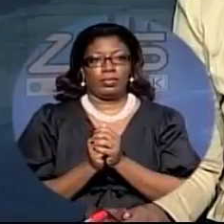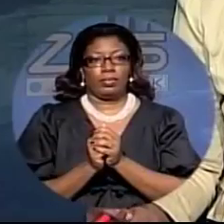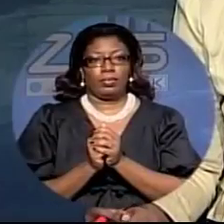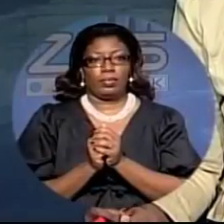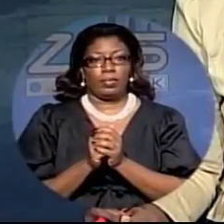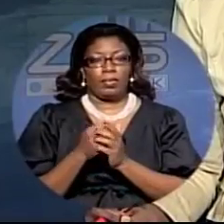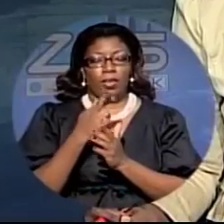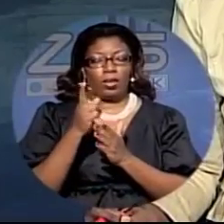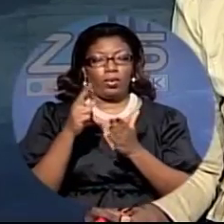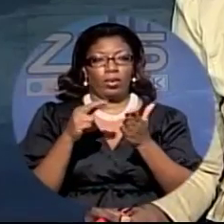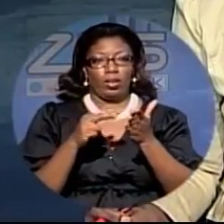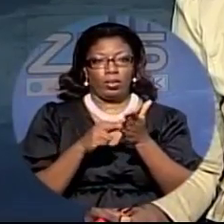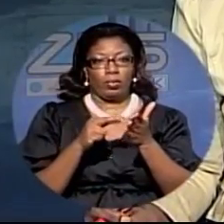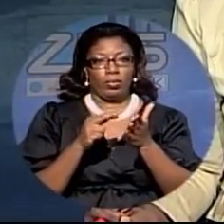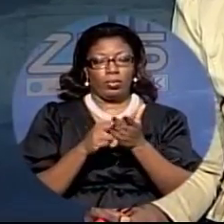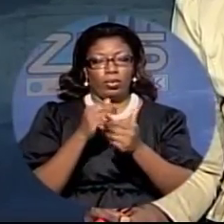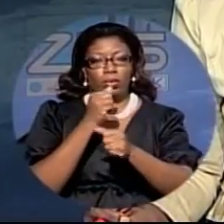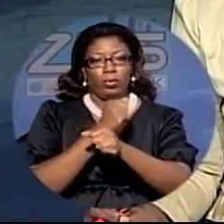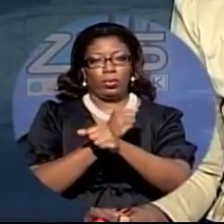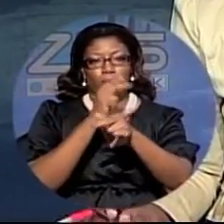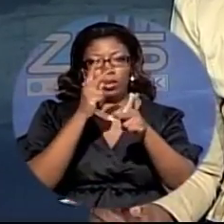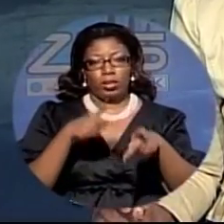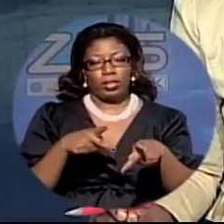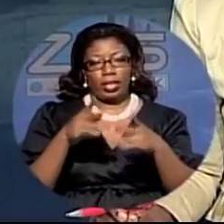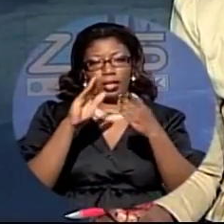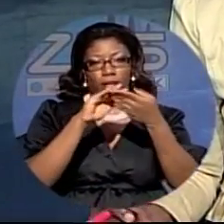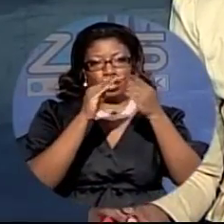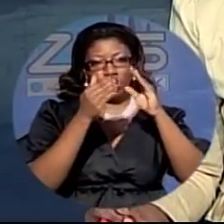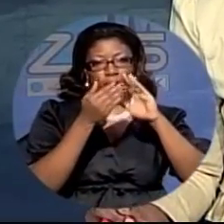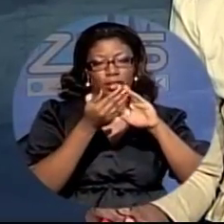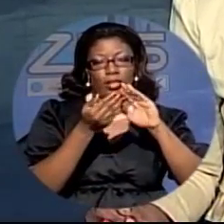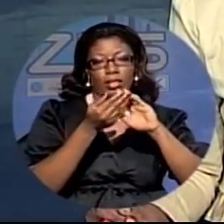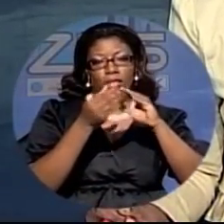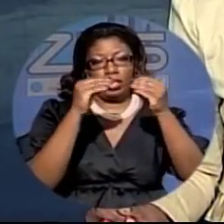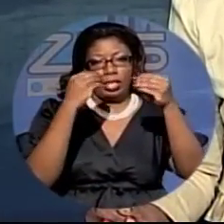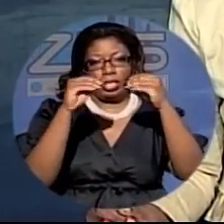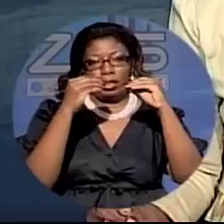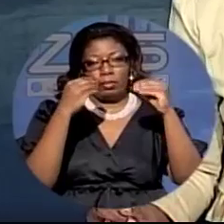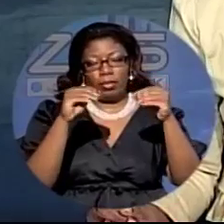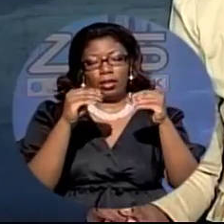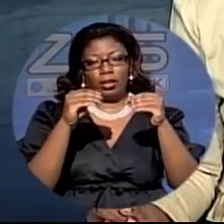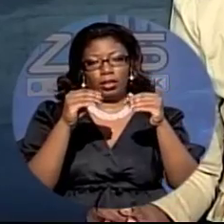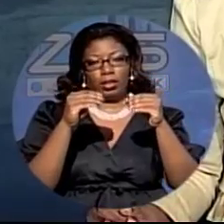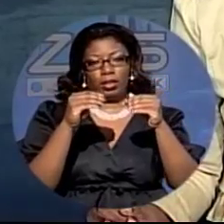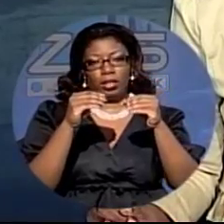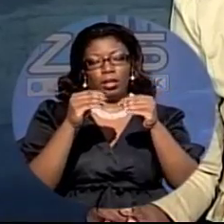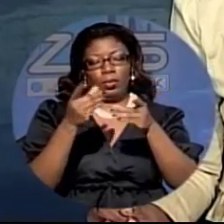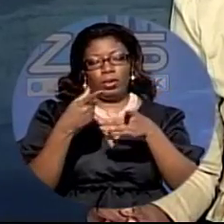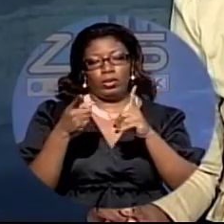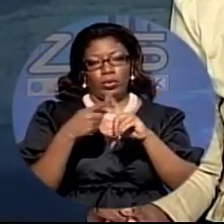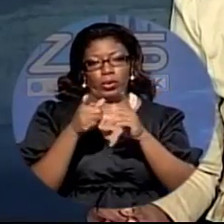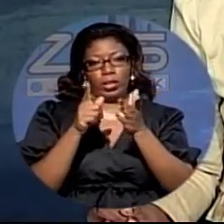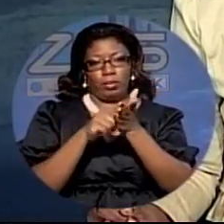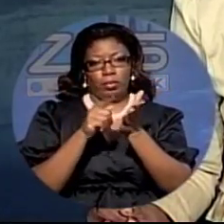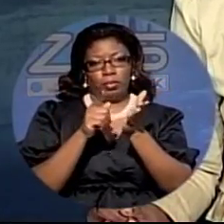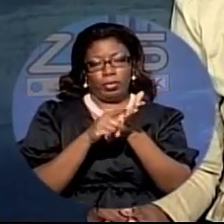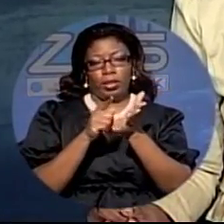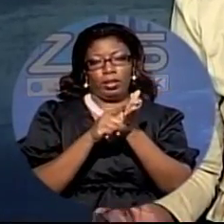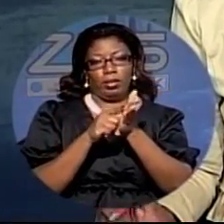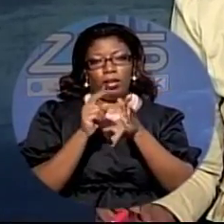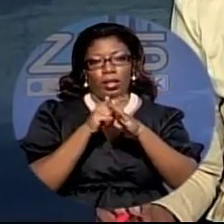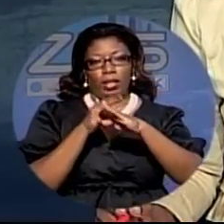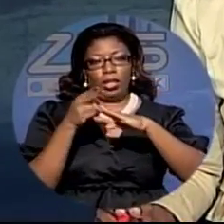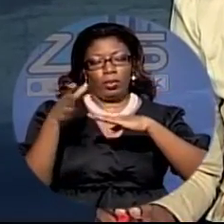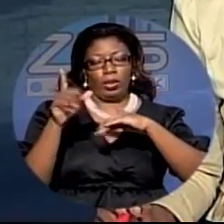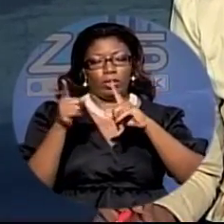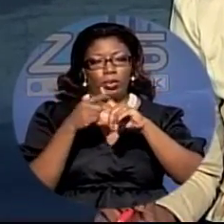those redeployed employees of the city market food stores once again taking their plight to the media they did so outside the harbor-based store today